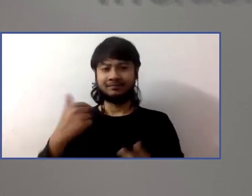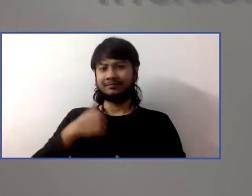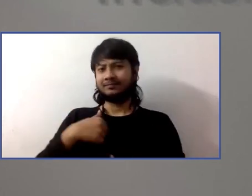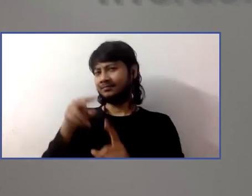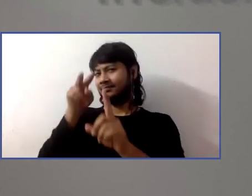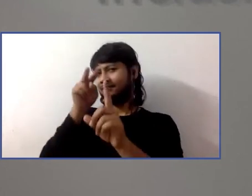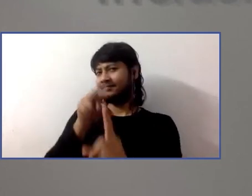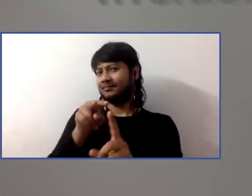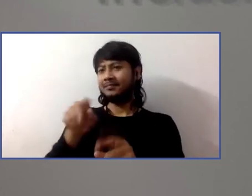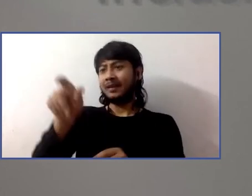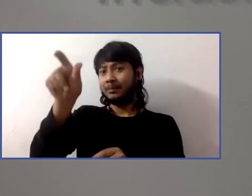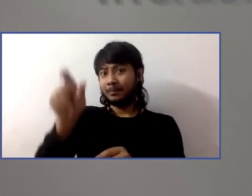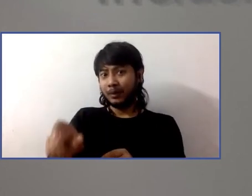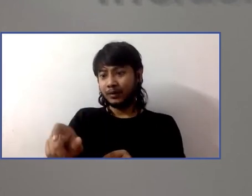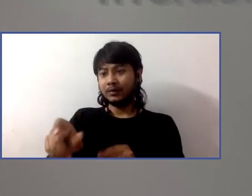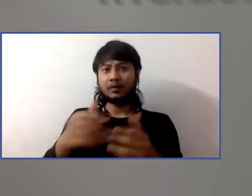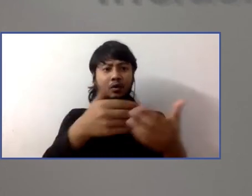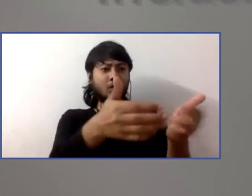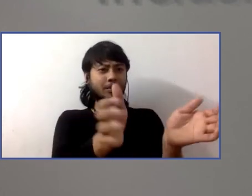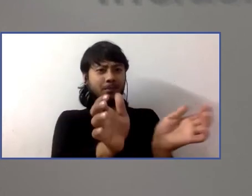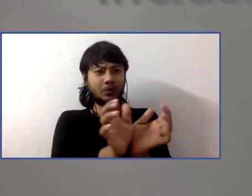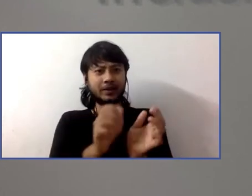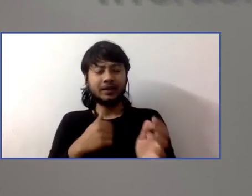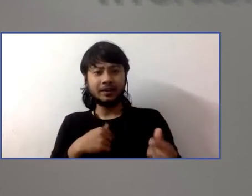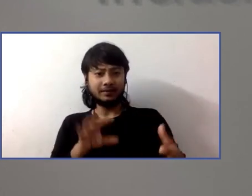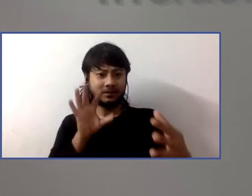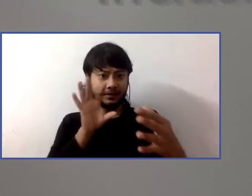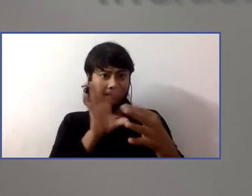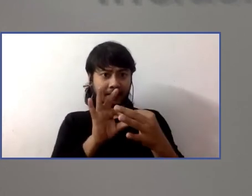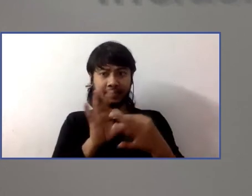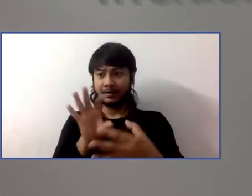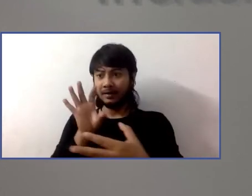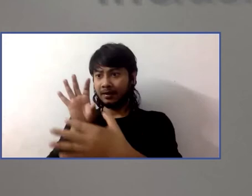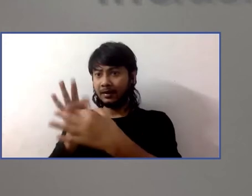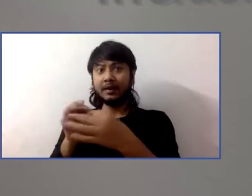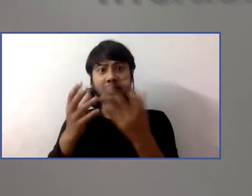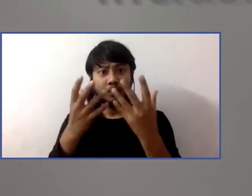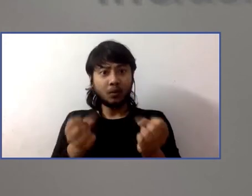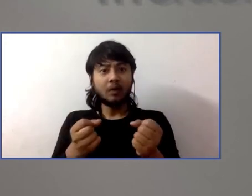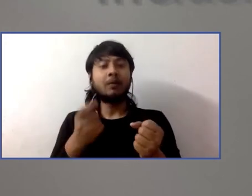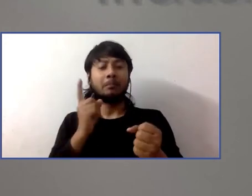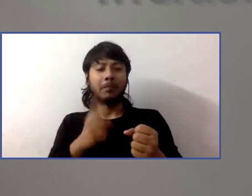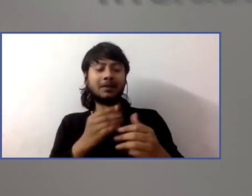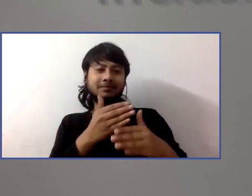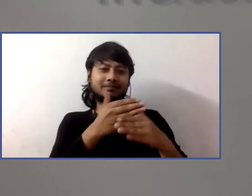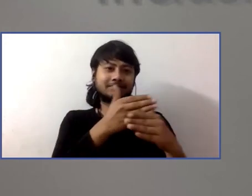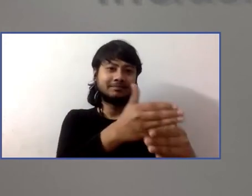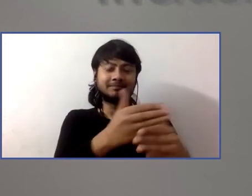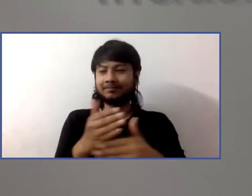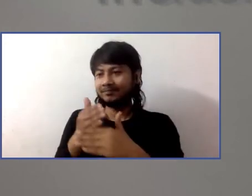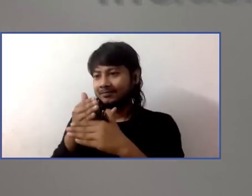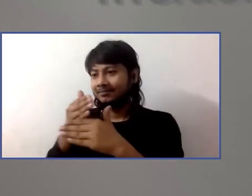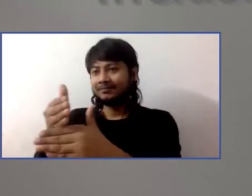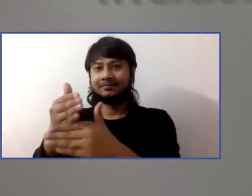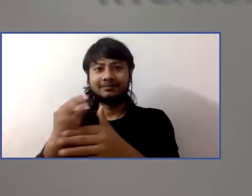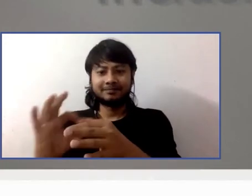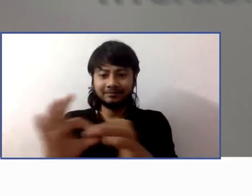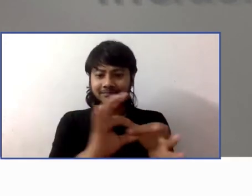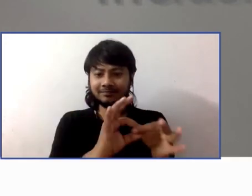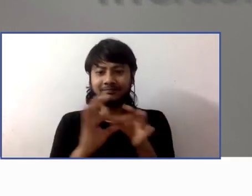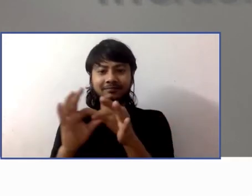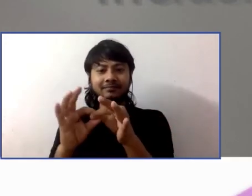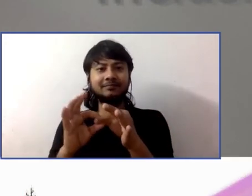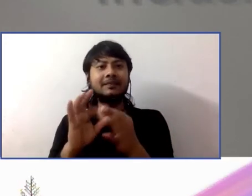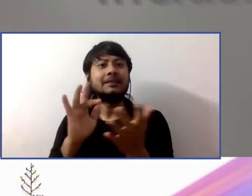or community that you don't know that well, than having a shared experience with them and having a space where you can dialogue with them and